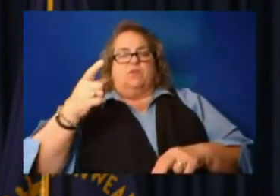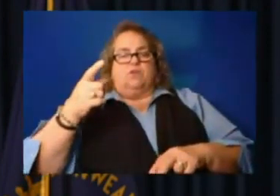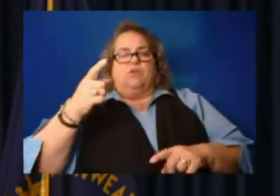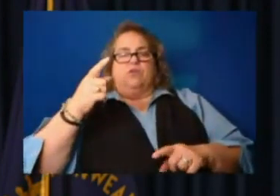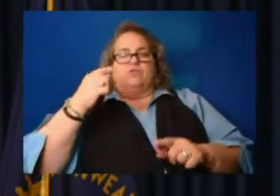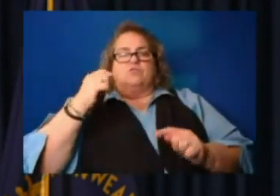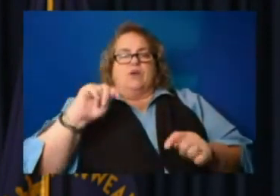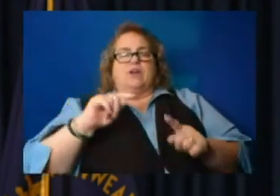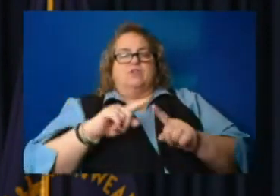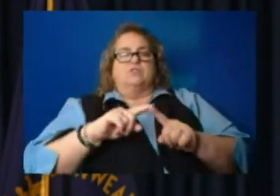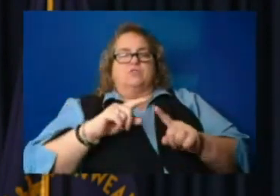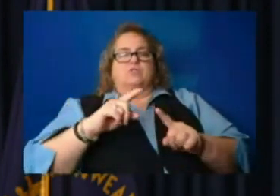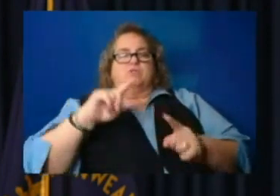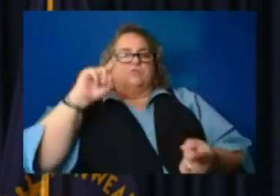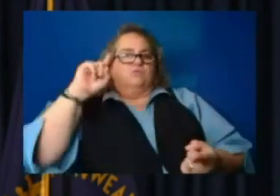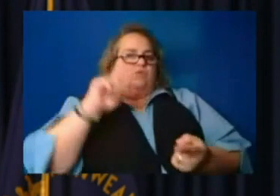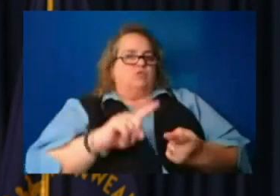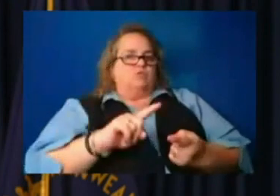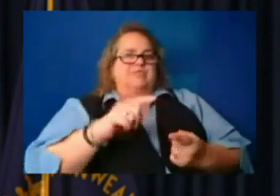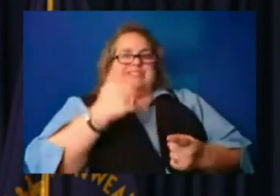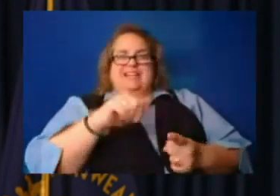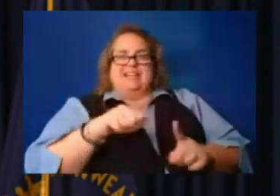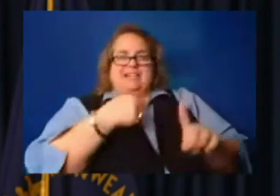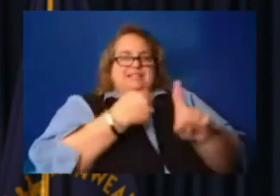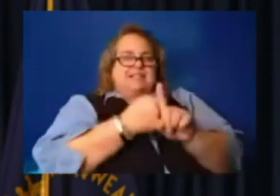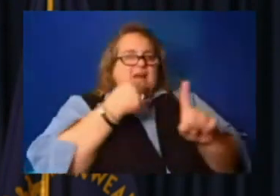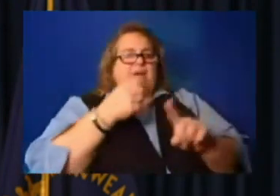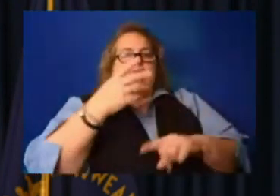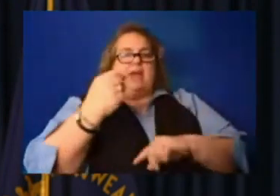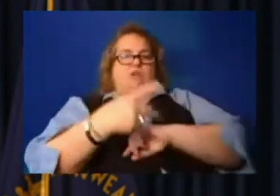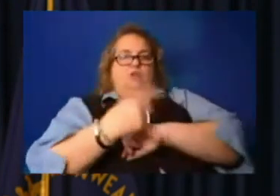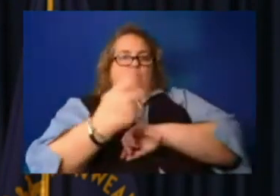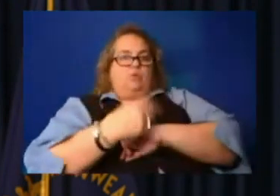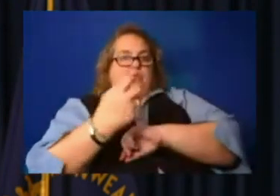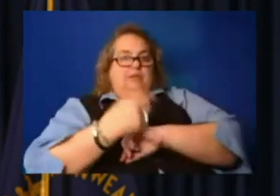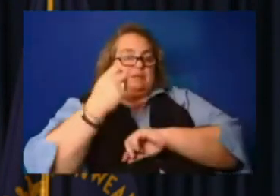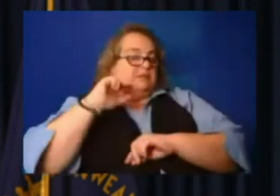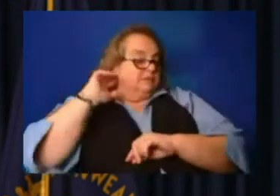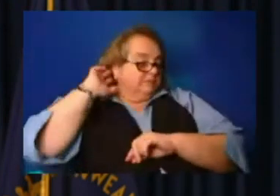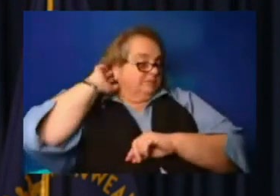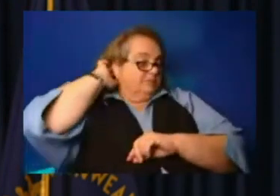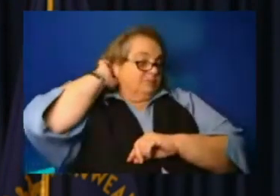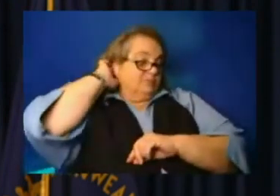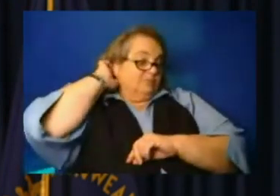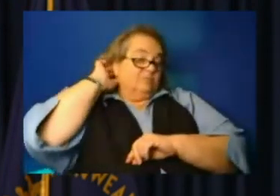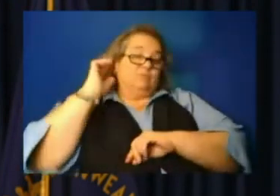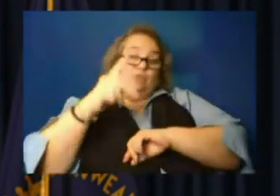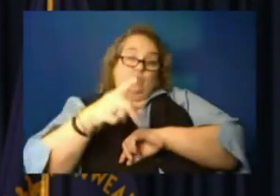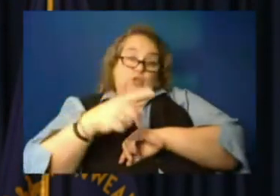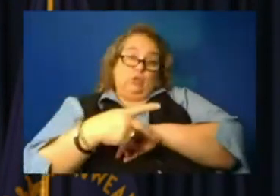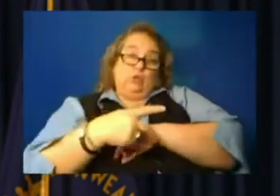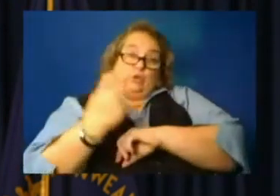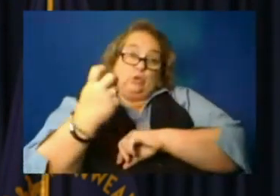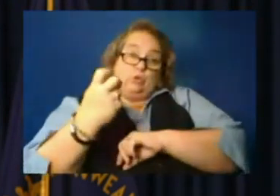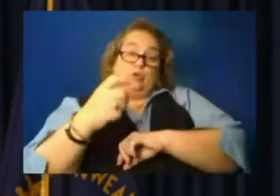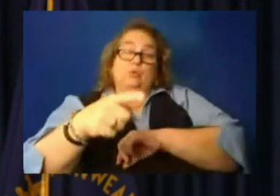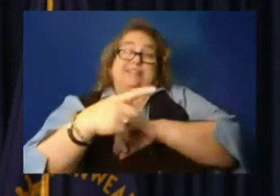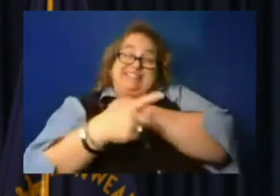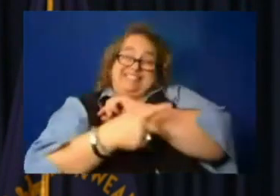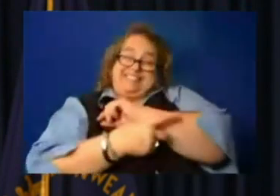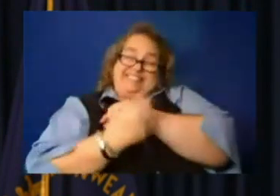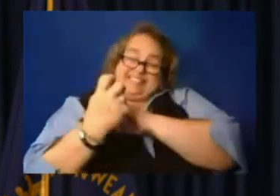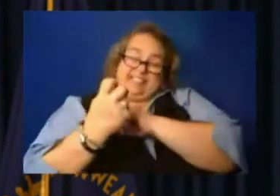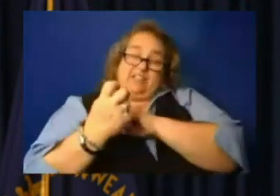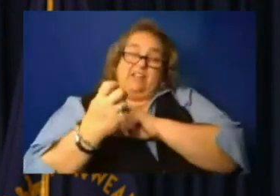therefore a reduction on looting to loot to steal and to take